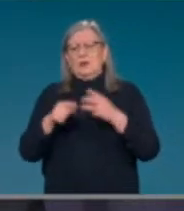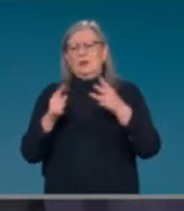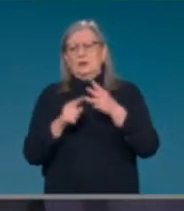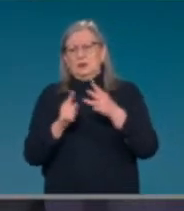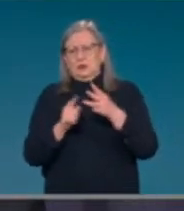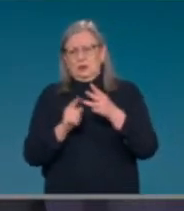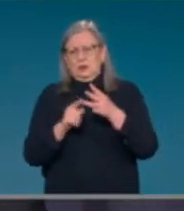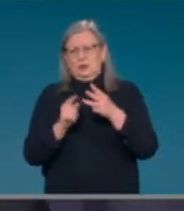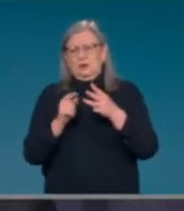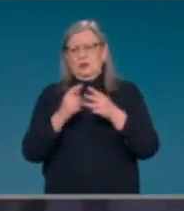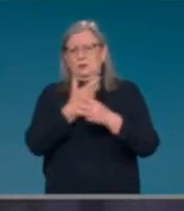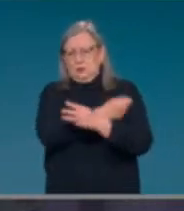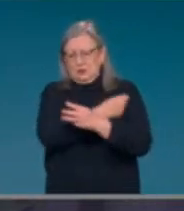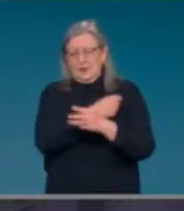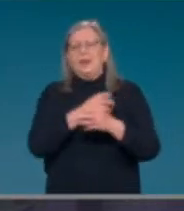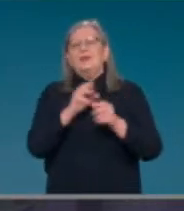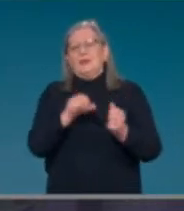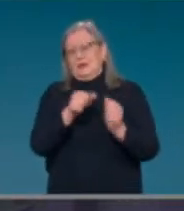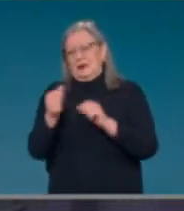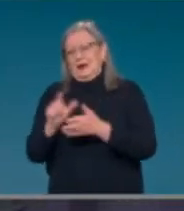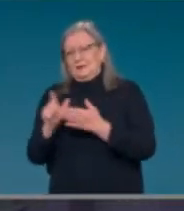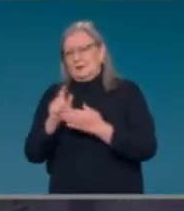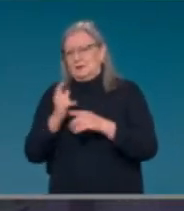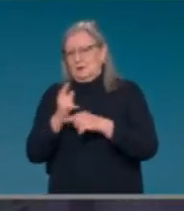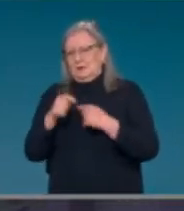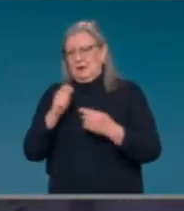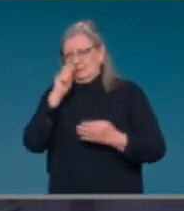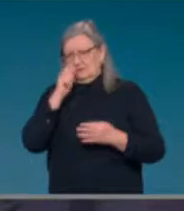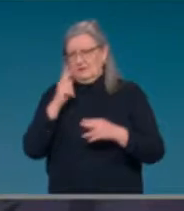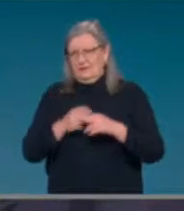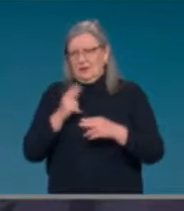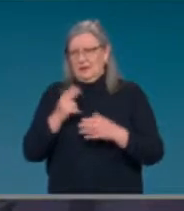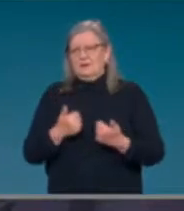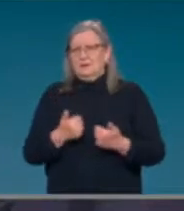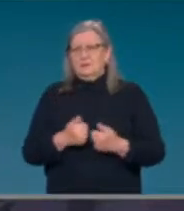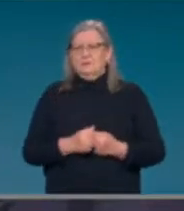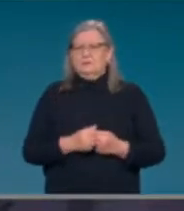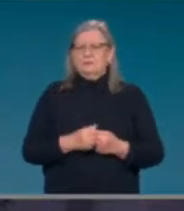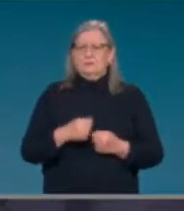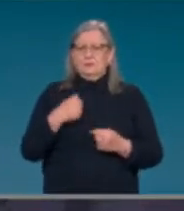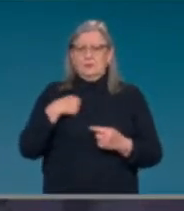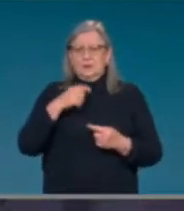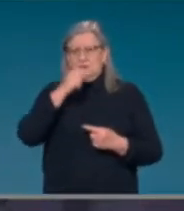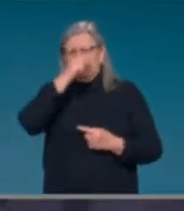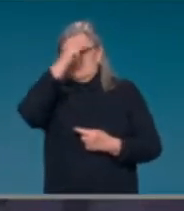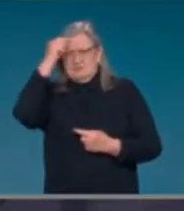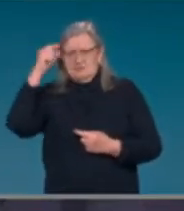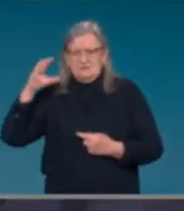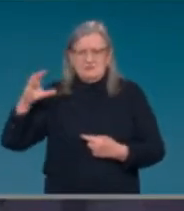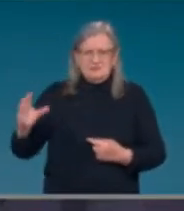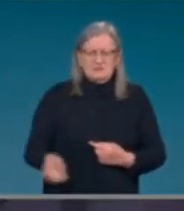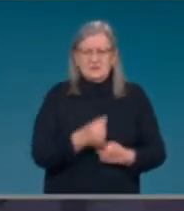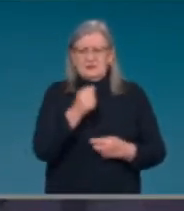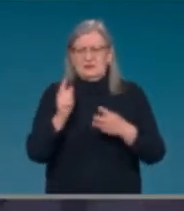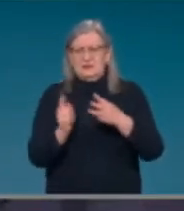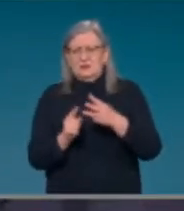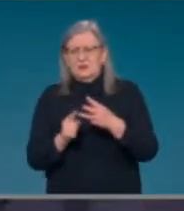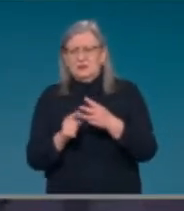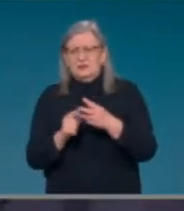plan or intention, and again, the Commonwealth has not been mandating other than in the aged care